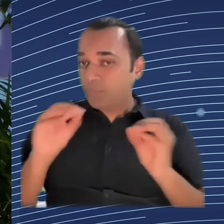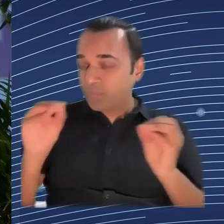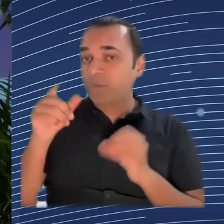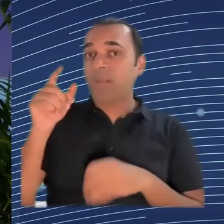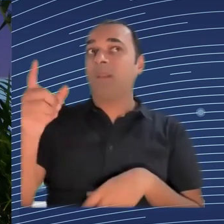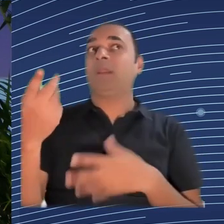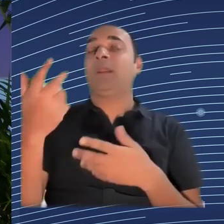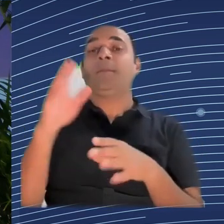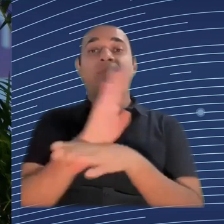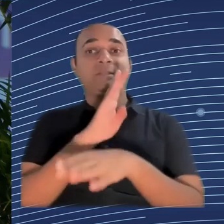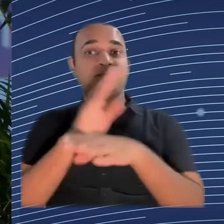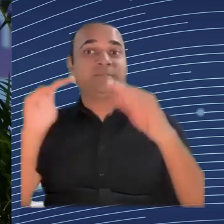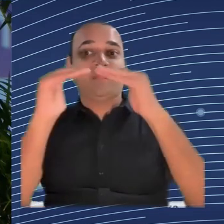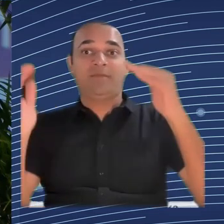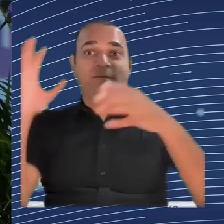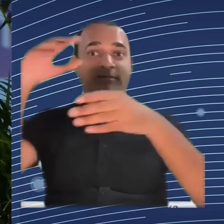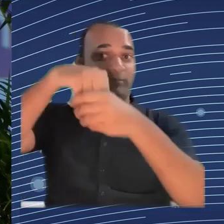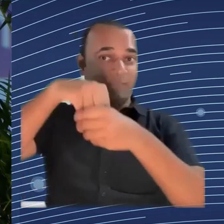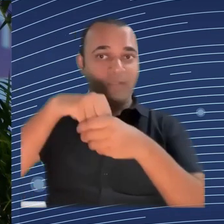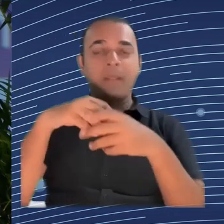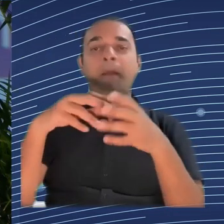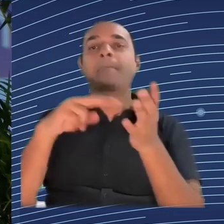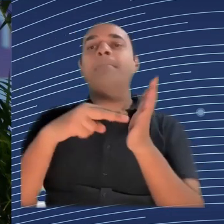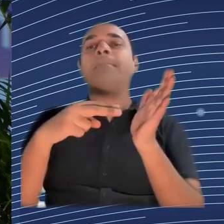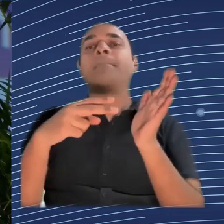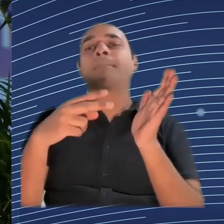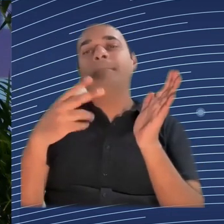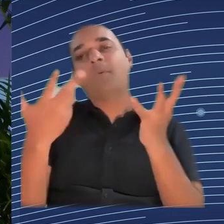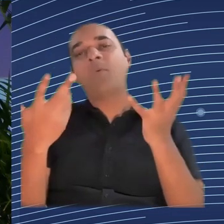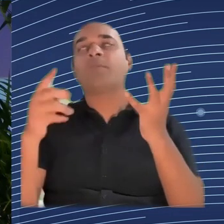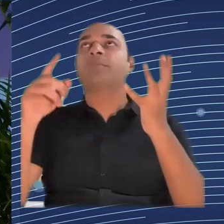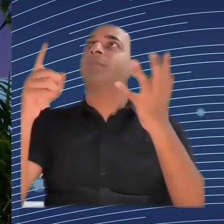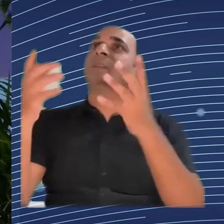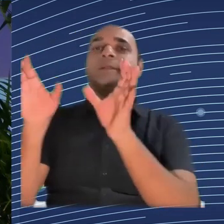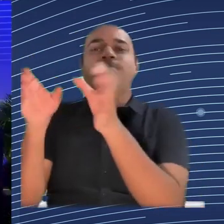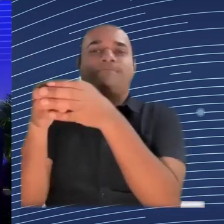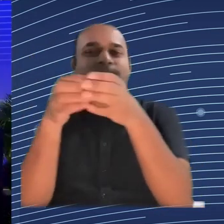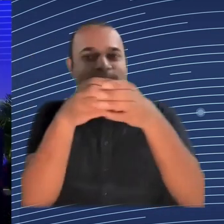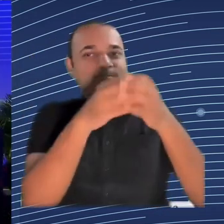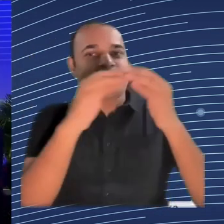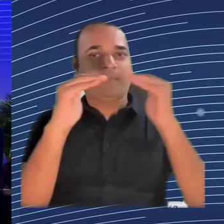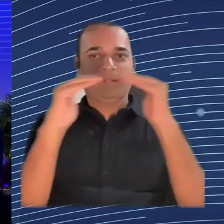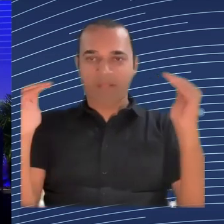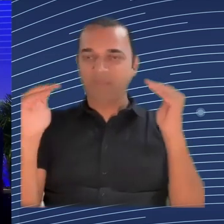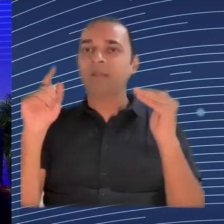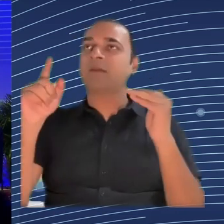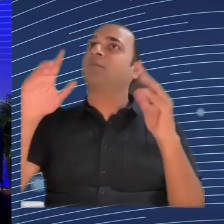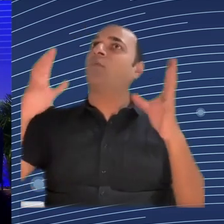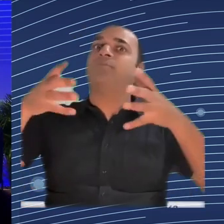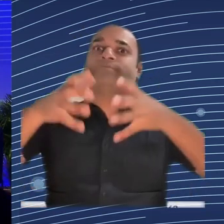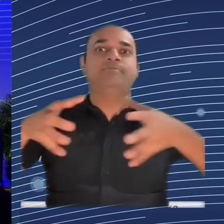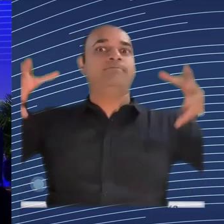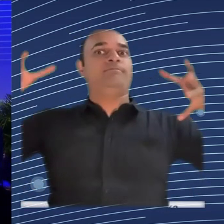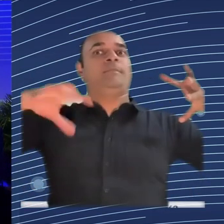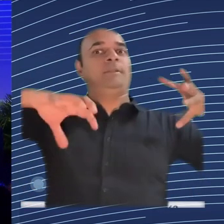then you have it. And we can help you to find it, should you not find it now. Thank you very much. Mr. Cerruti. Yeah,